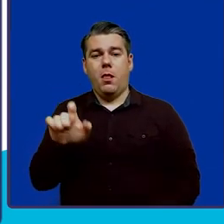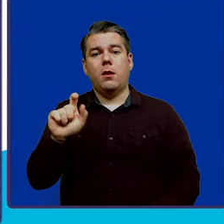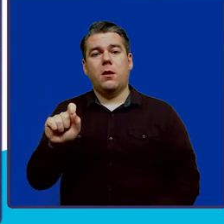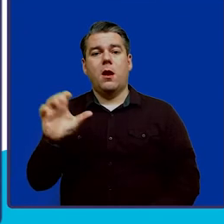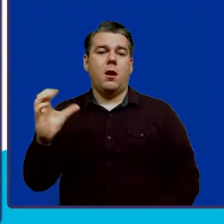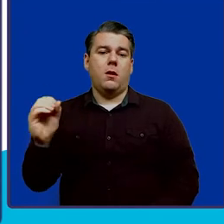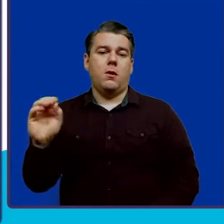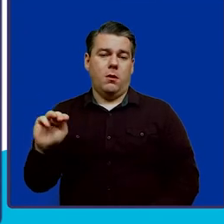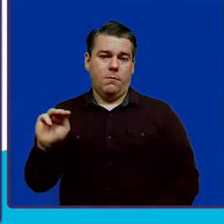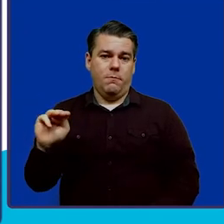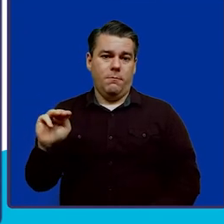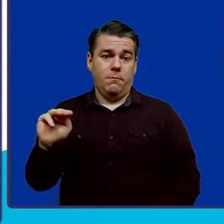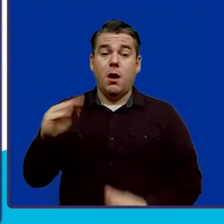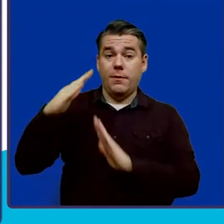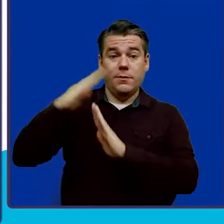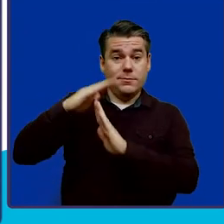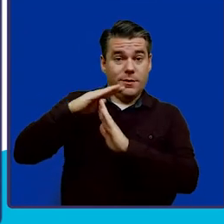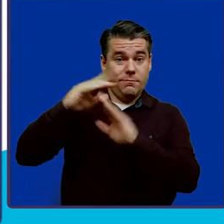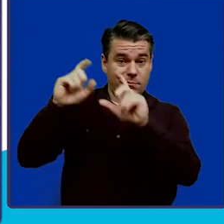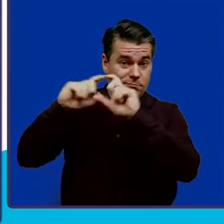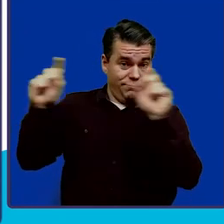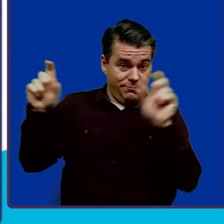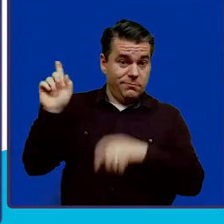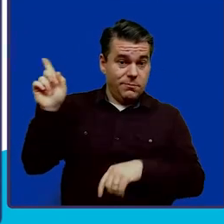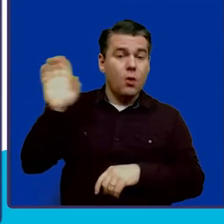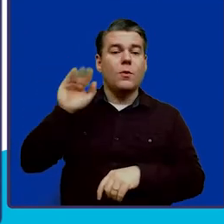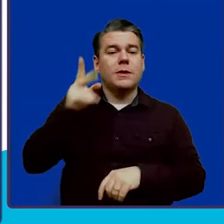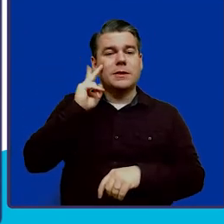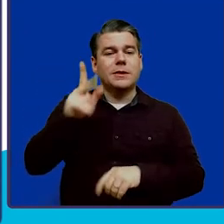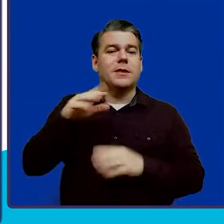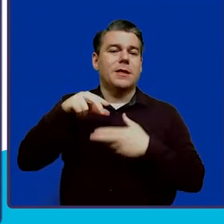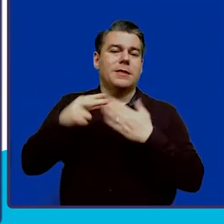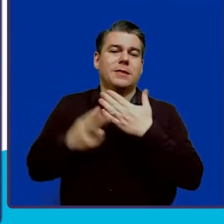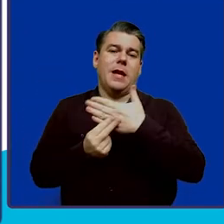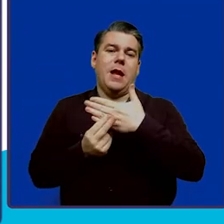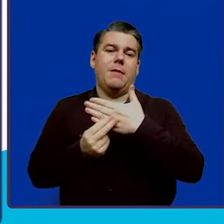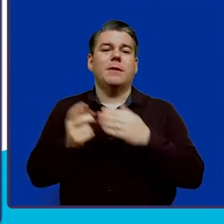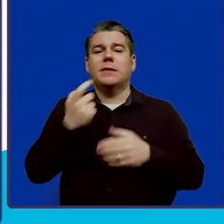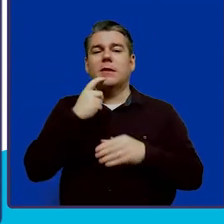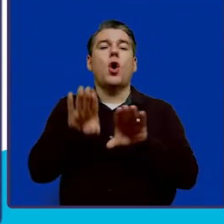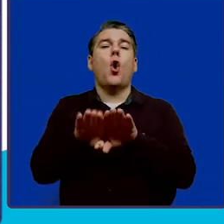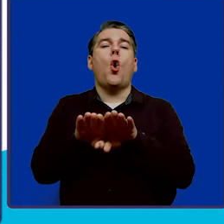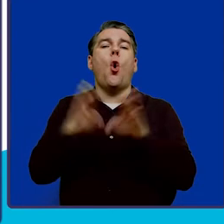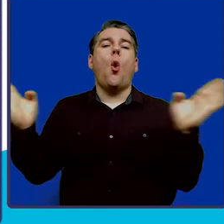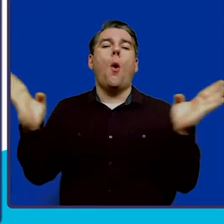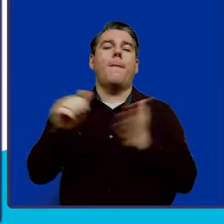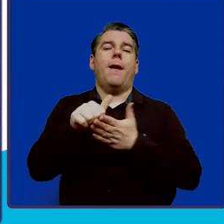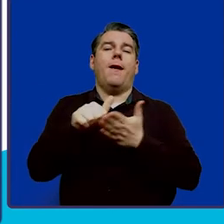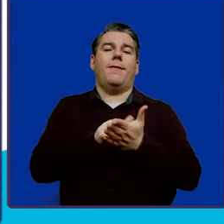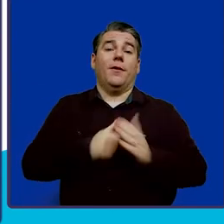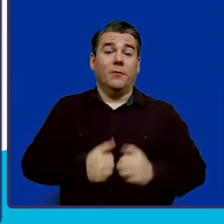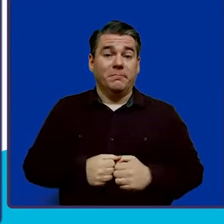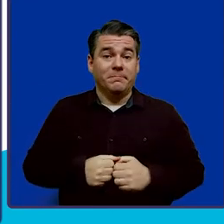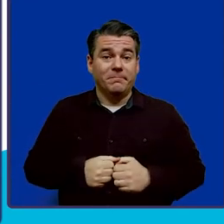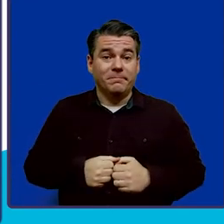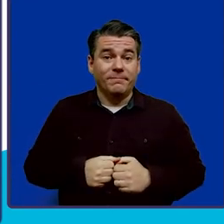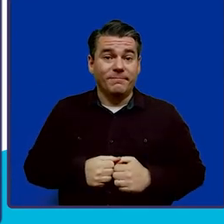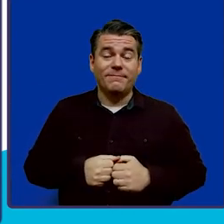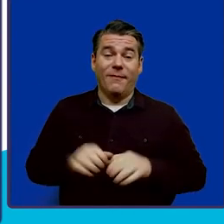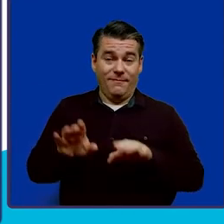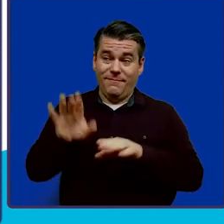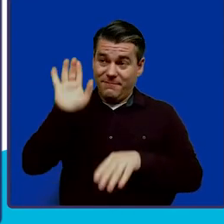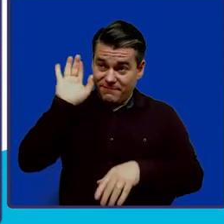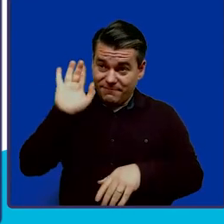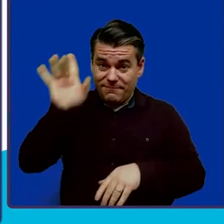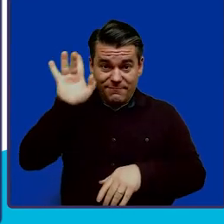At the top of the home page of the website, you will see a tab that reads open account. When you click on that tab, it